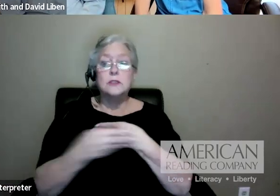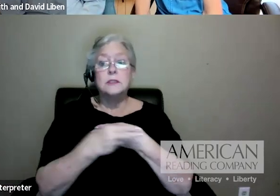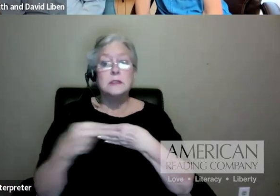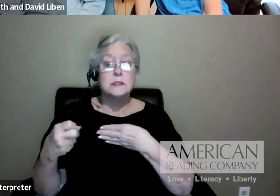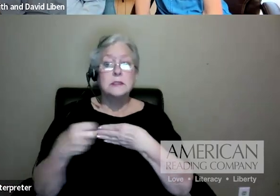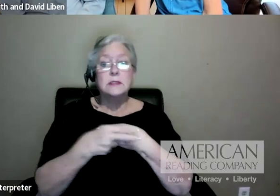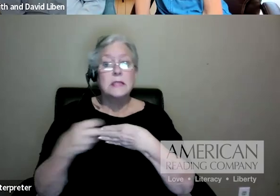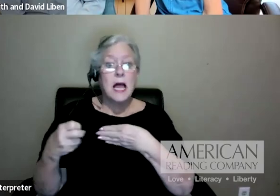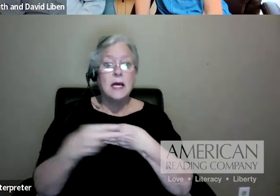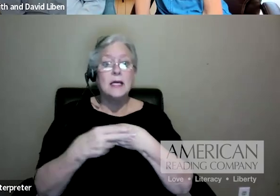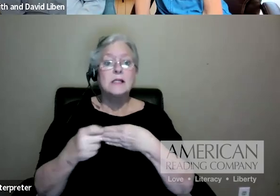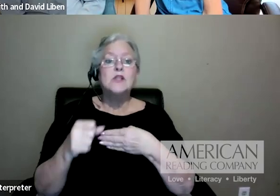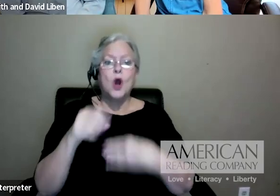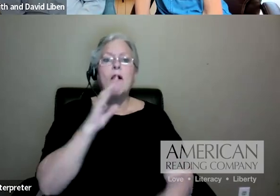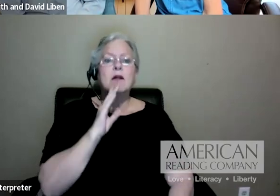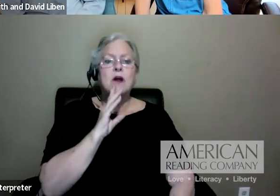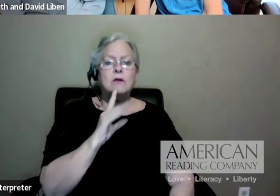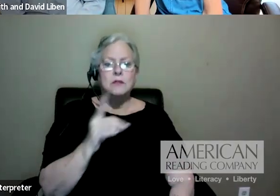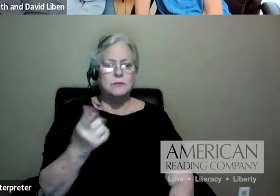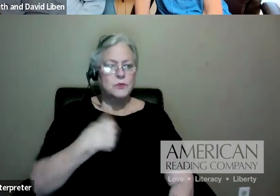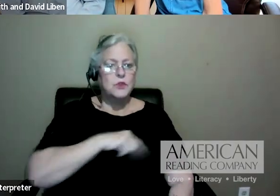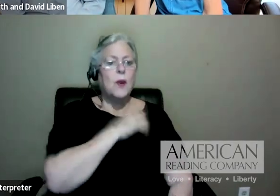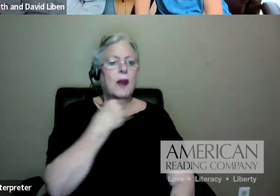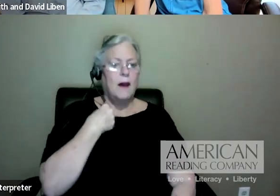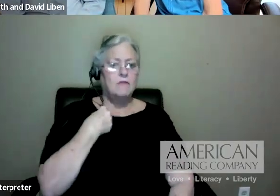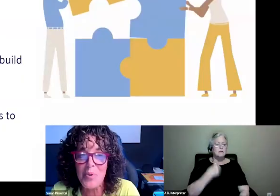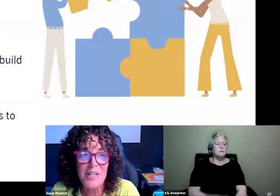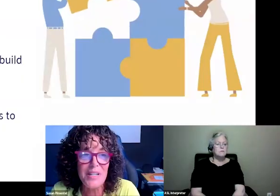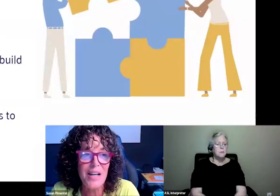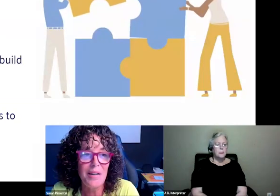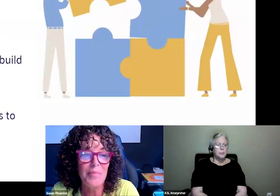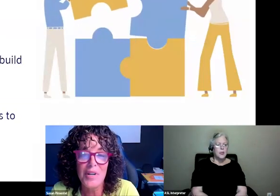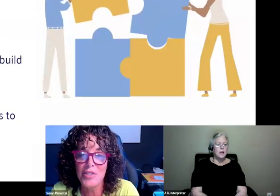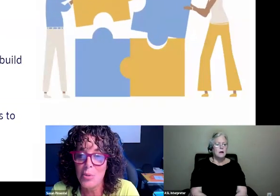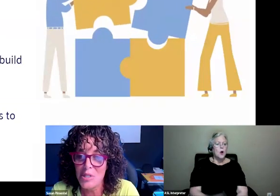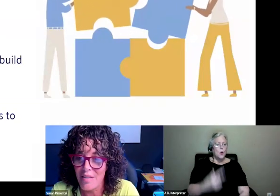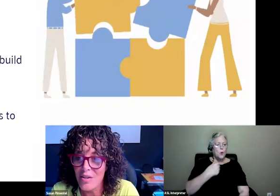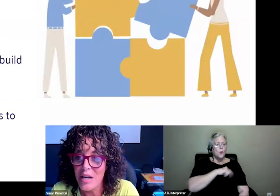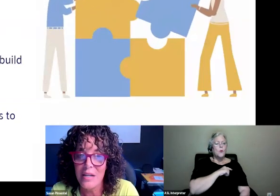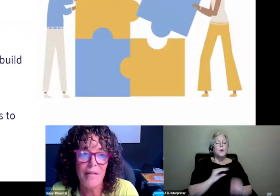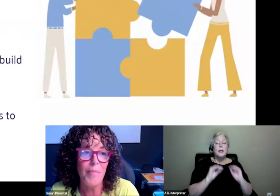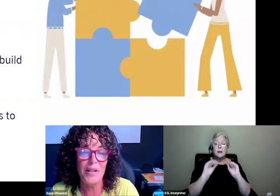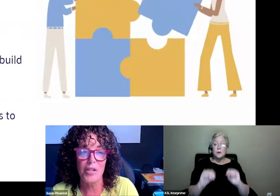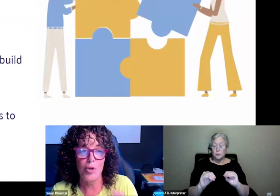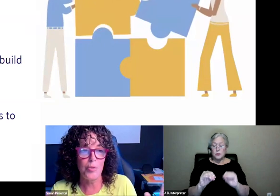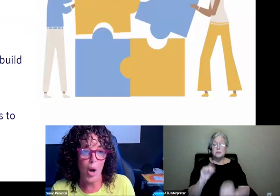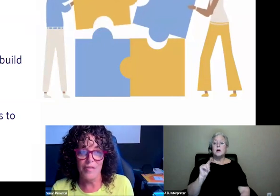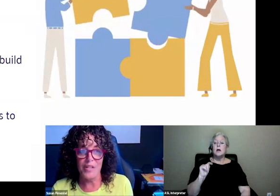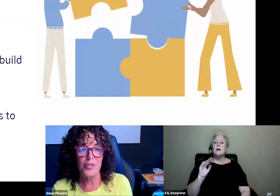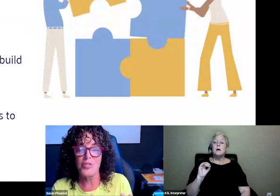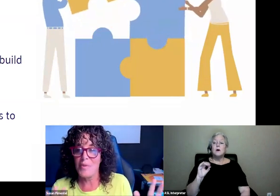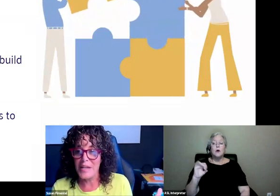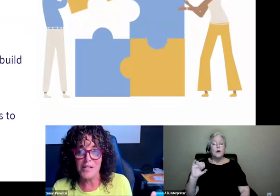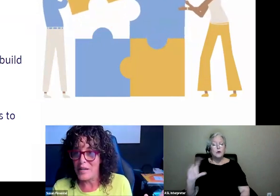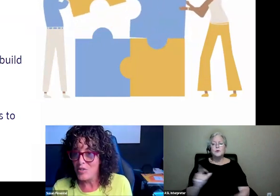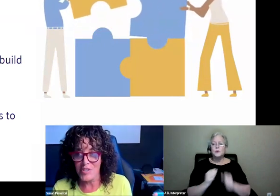called the... You do have some slides. Yeah, we do. So we put a tool together. And I'm not going to go through all